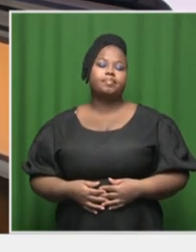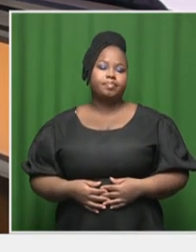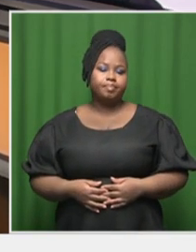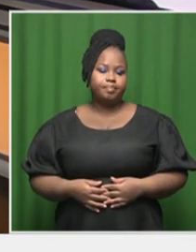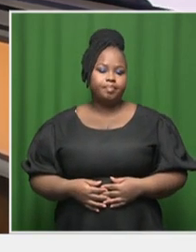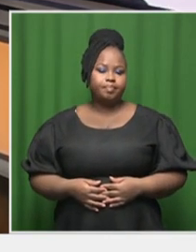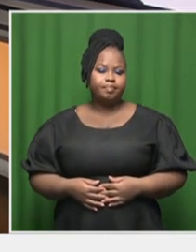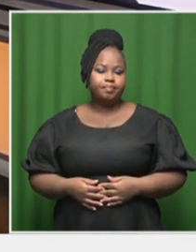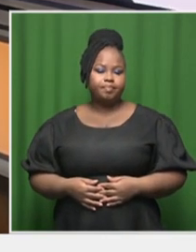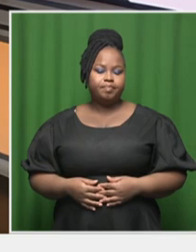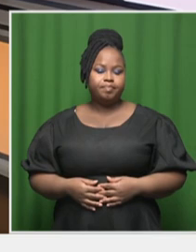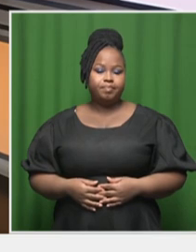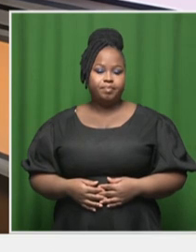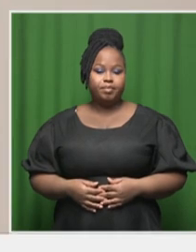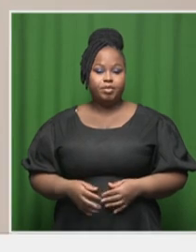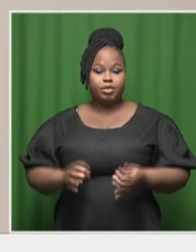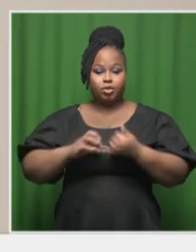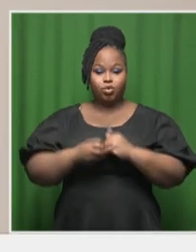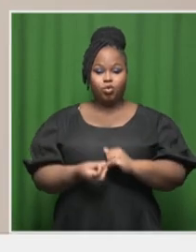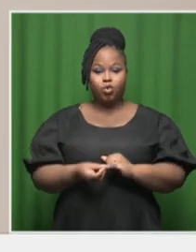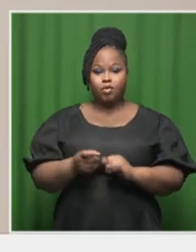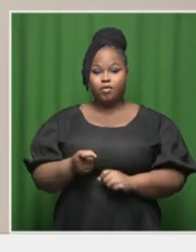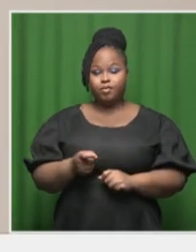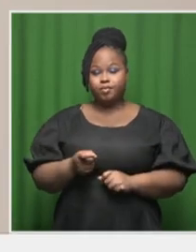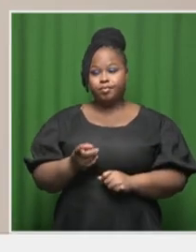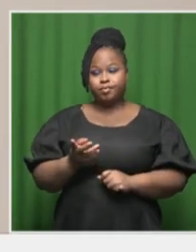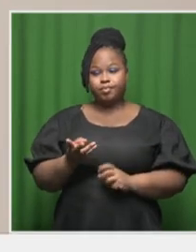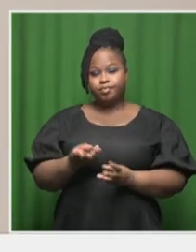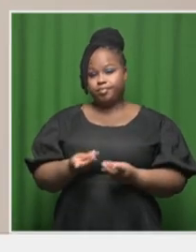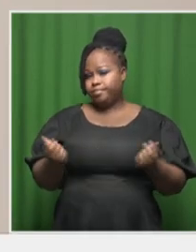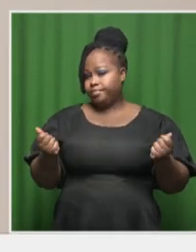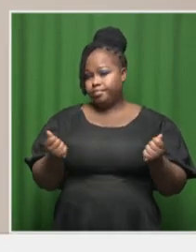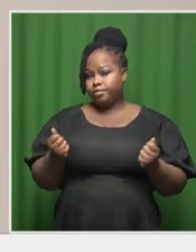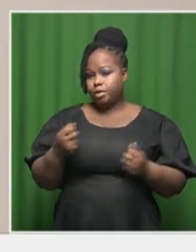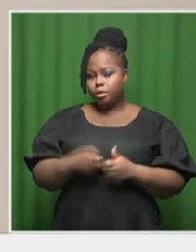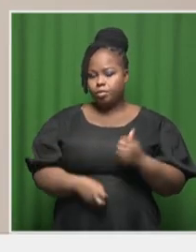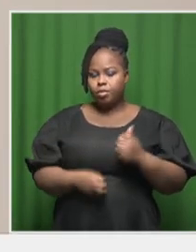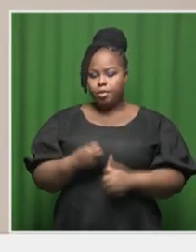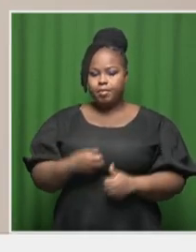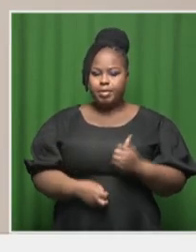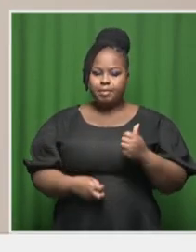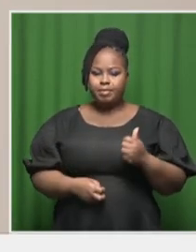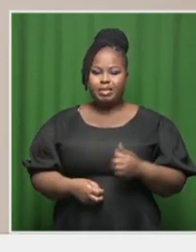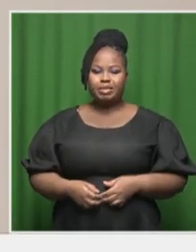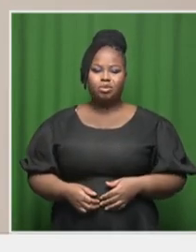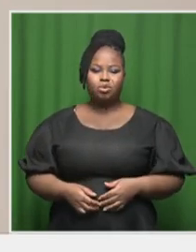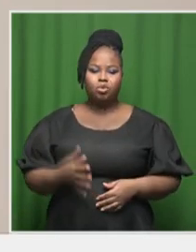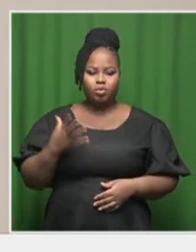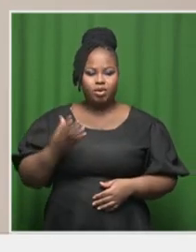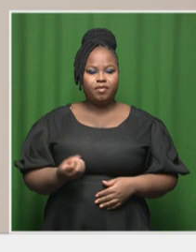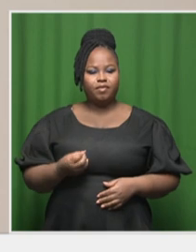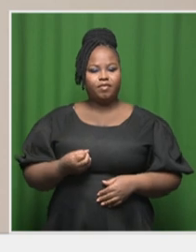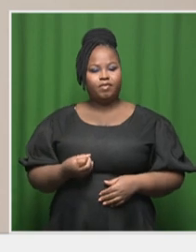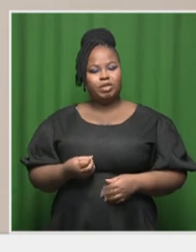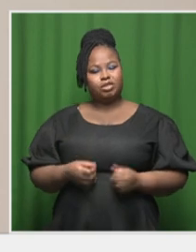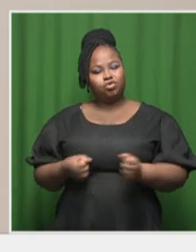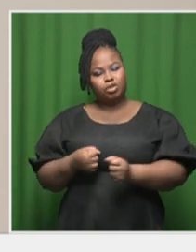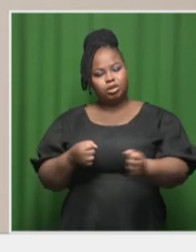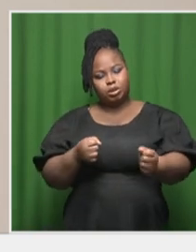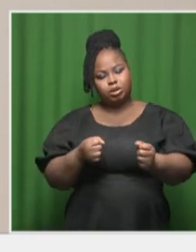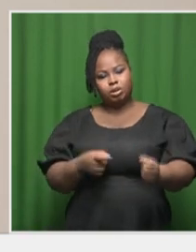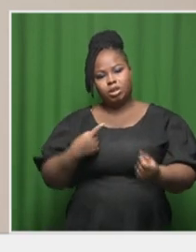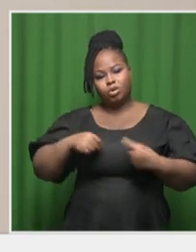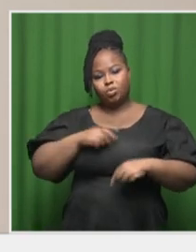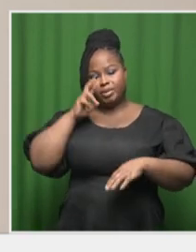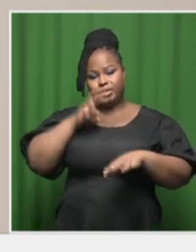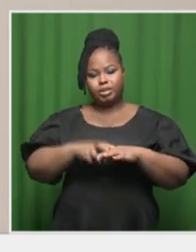solve the grid challenges, there is a comprehensive strategy that needs to